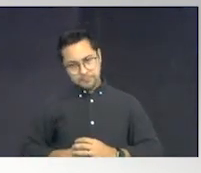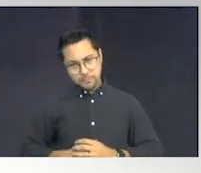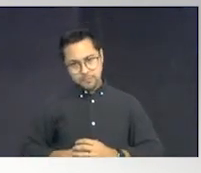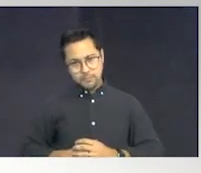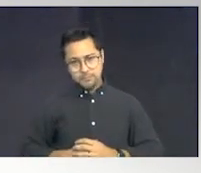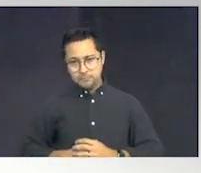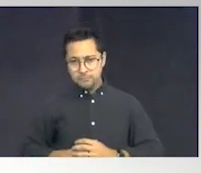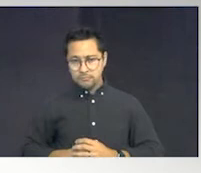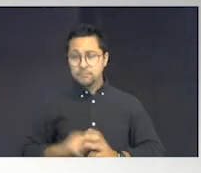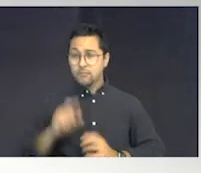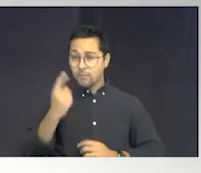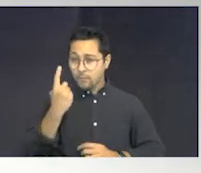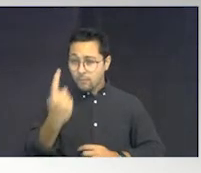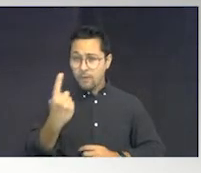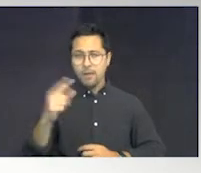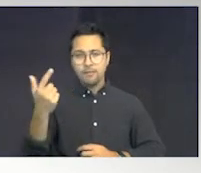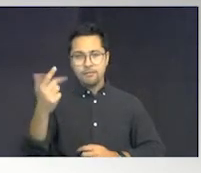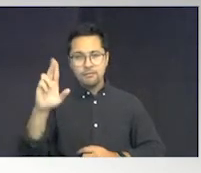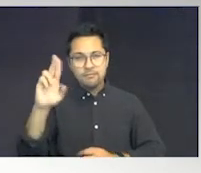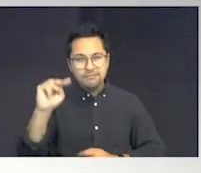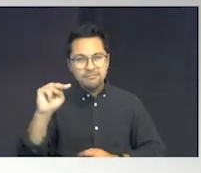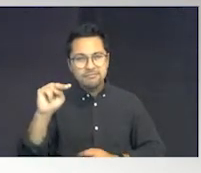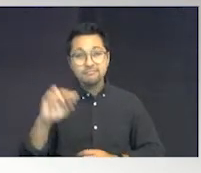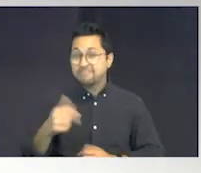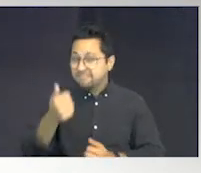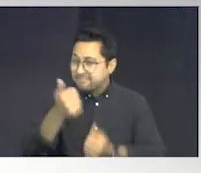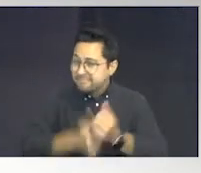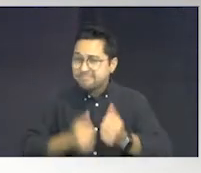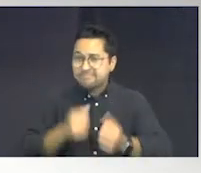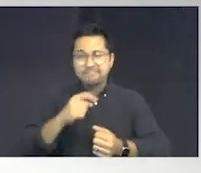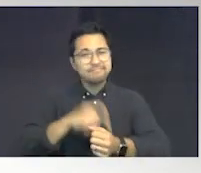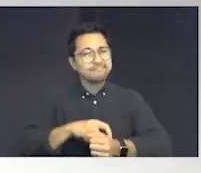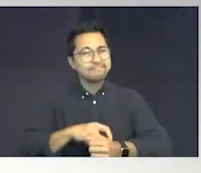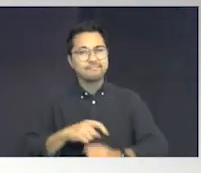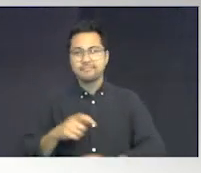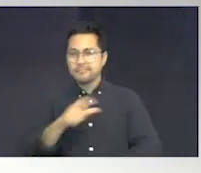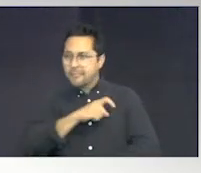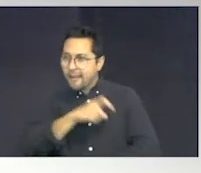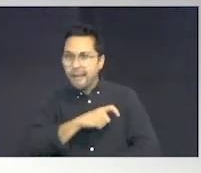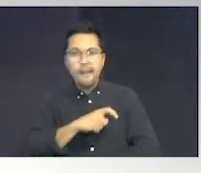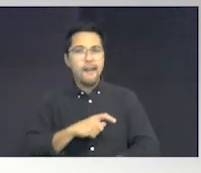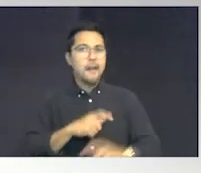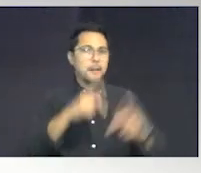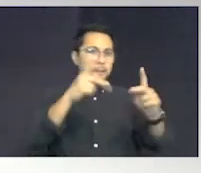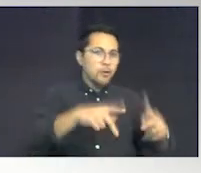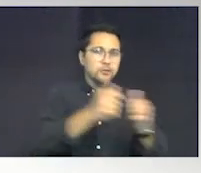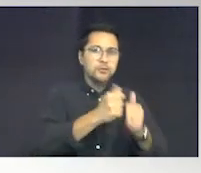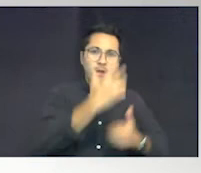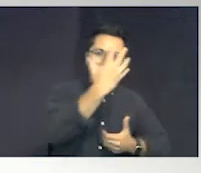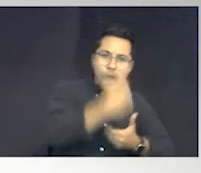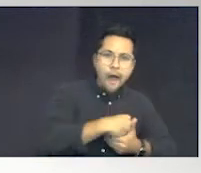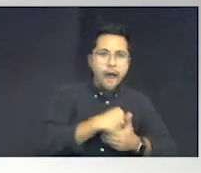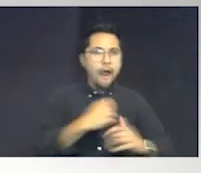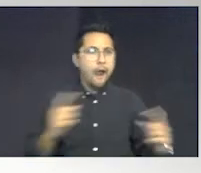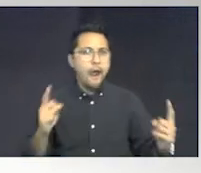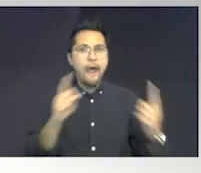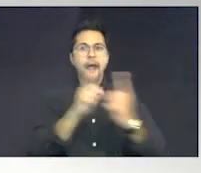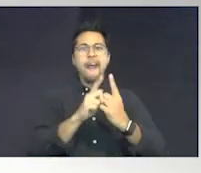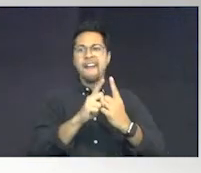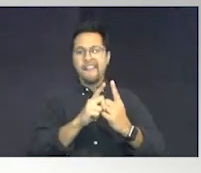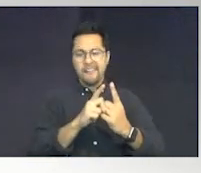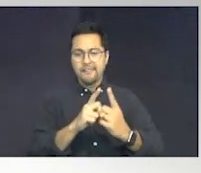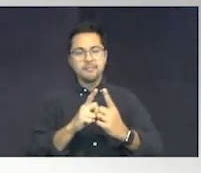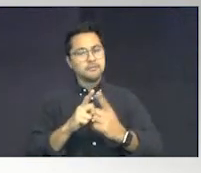One gun. Every time law enforcement and an individual with autism come in contact.